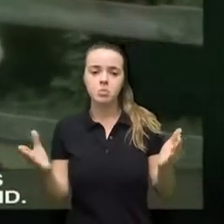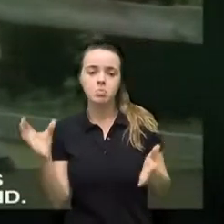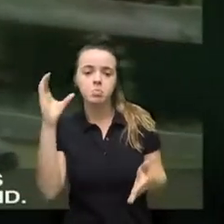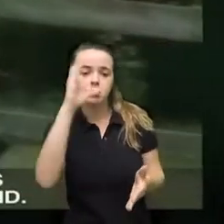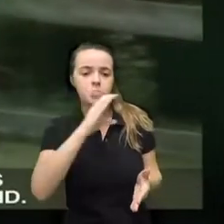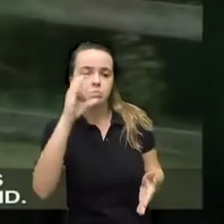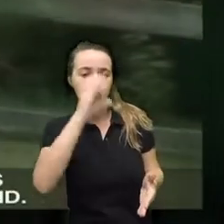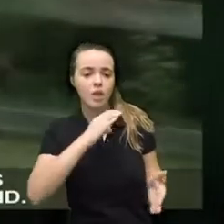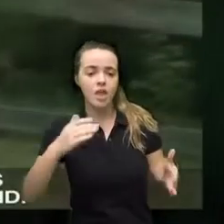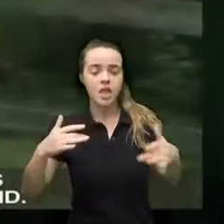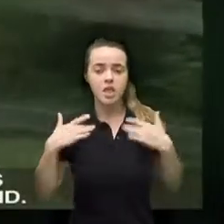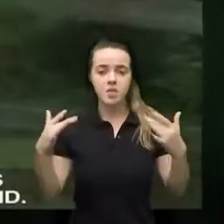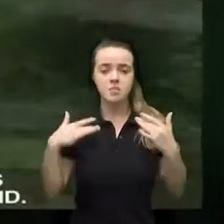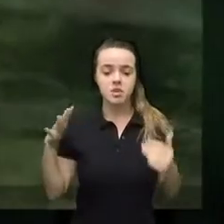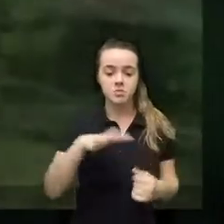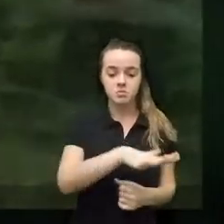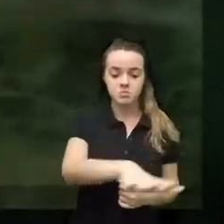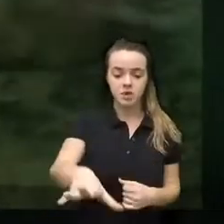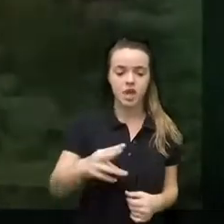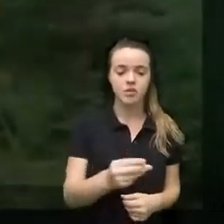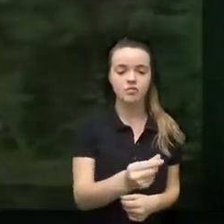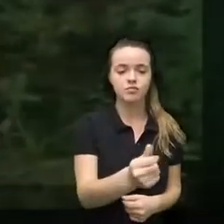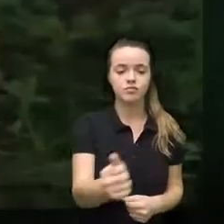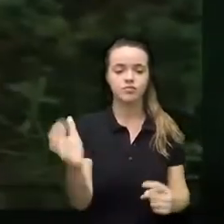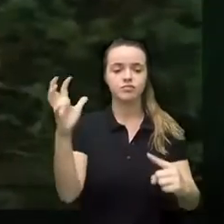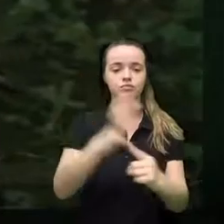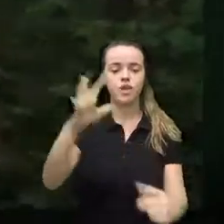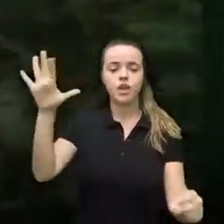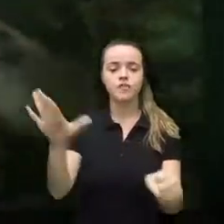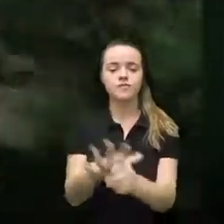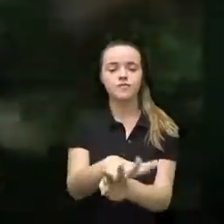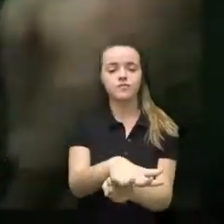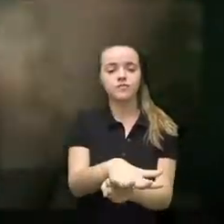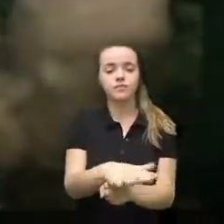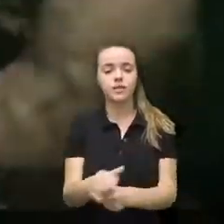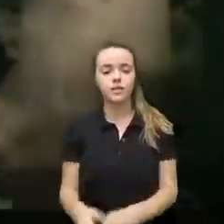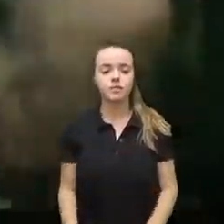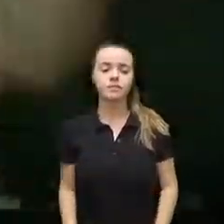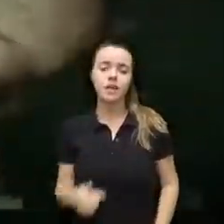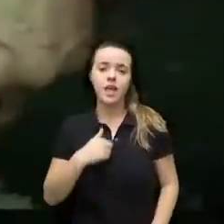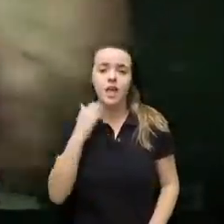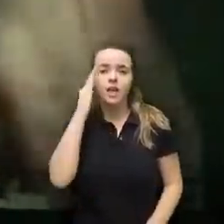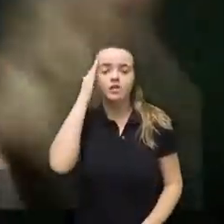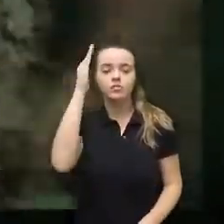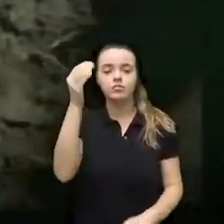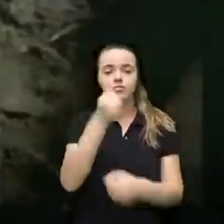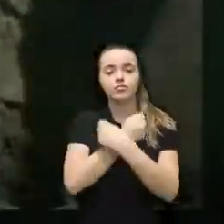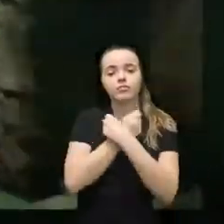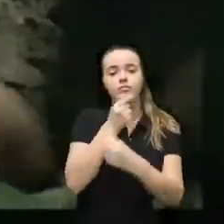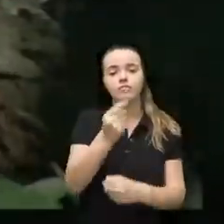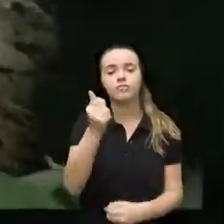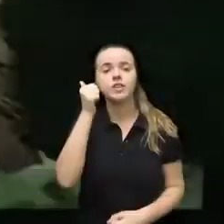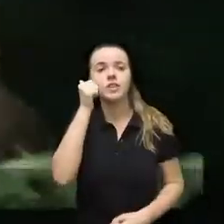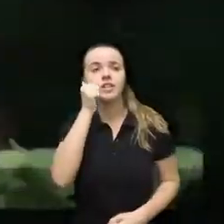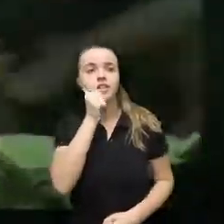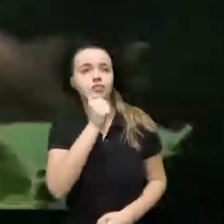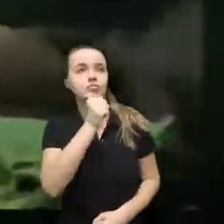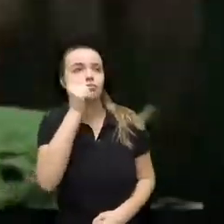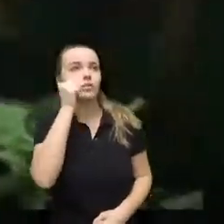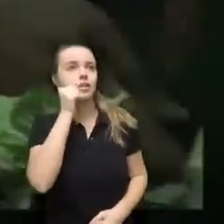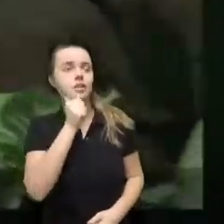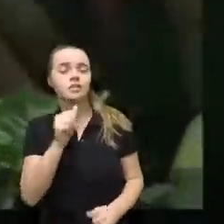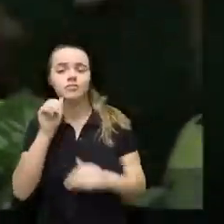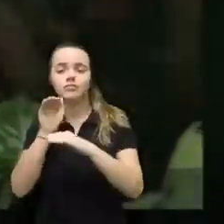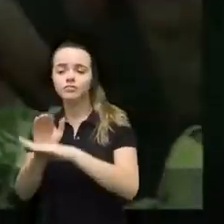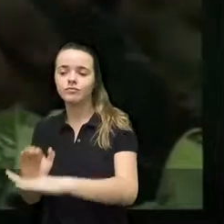in a rich and plentiful land and I would love thee every day